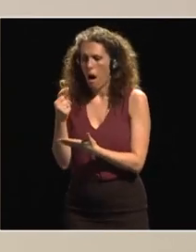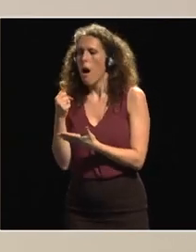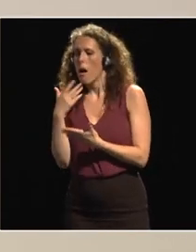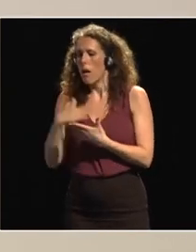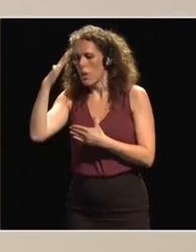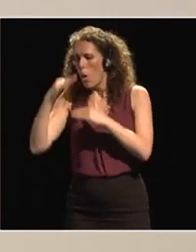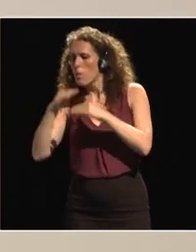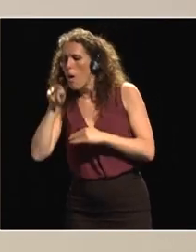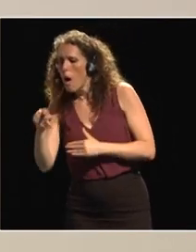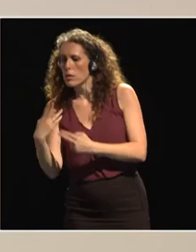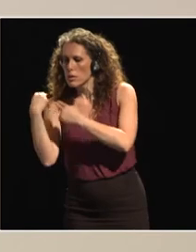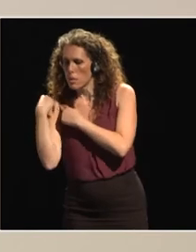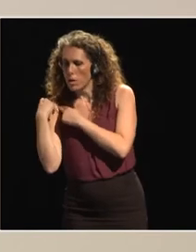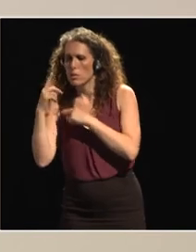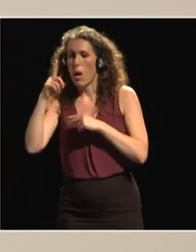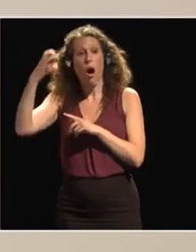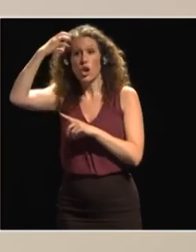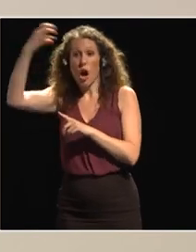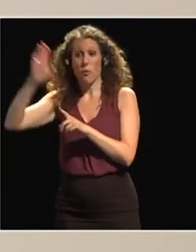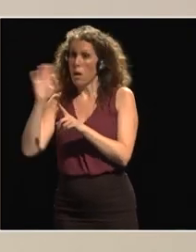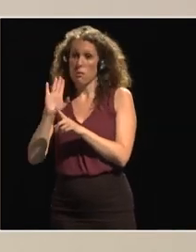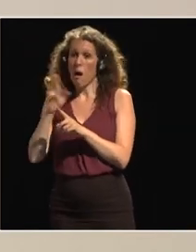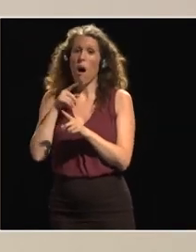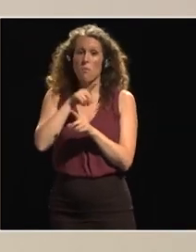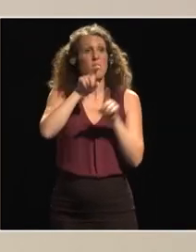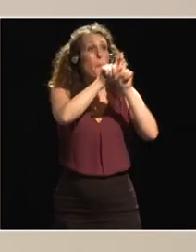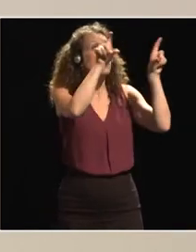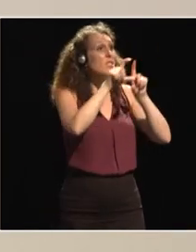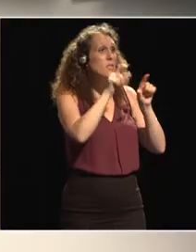private sector under the framework of the external investment program